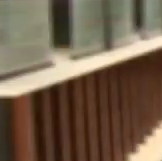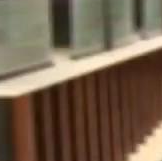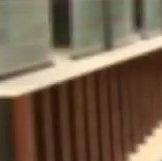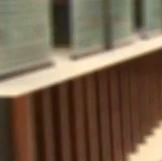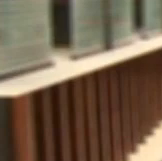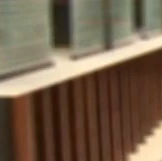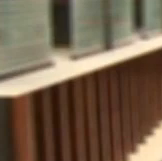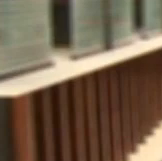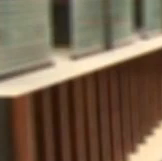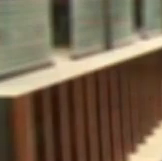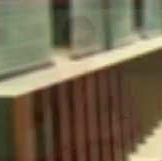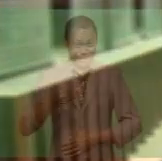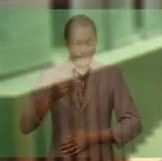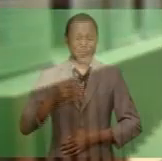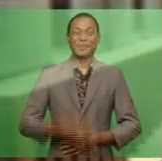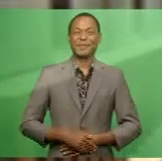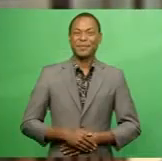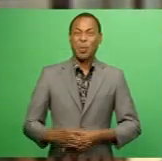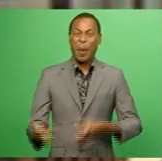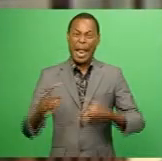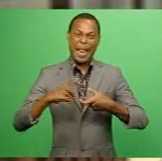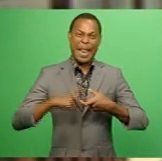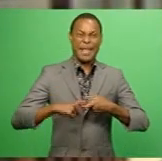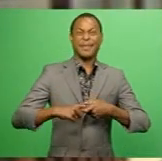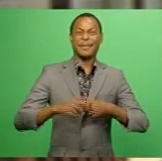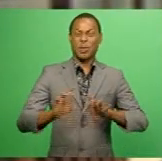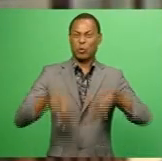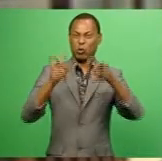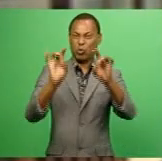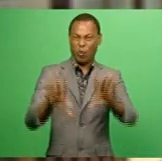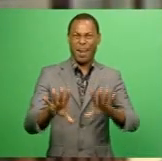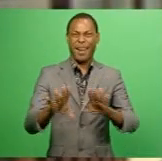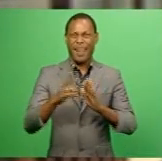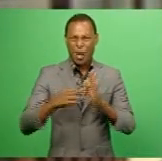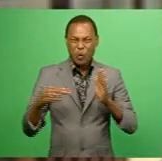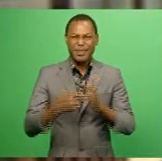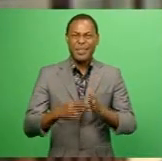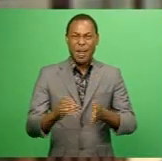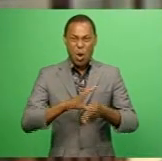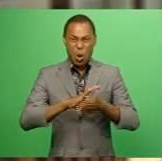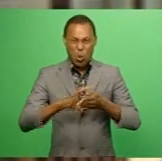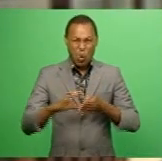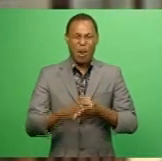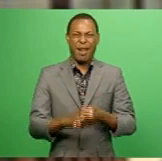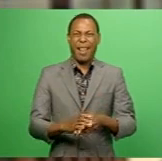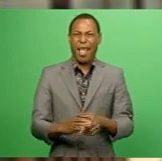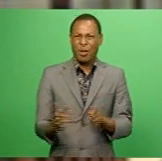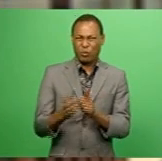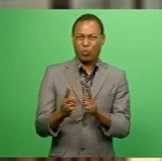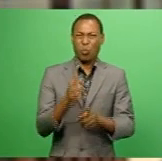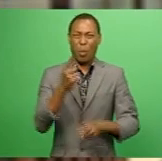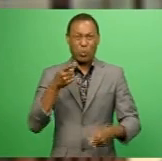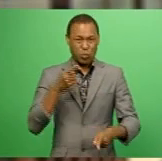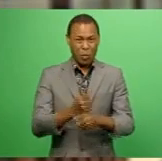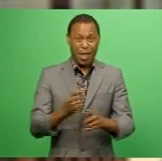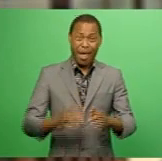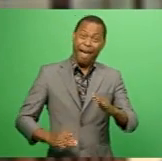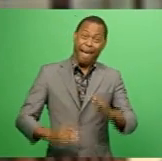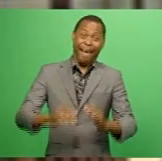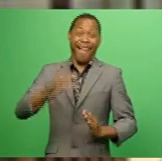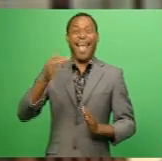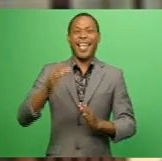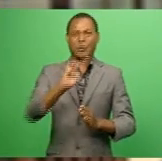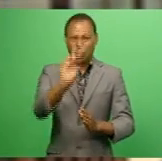Good evening. The commodity-linked Aussie and Kiwi dollars traded close to one-week highs today as inflation fears